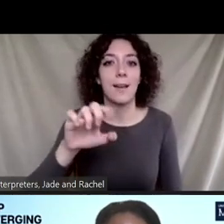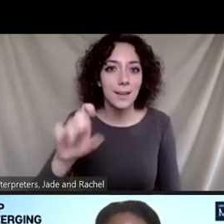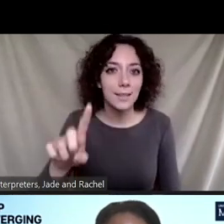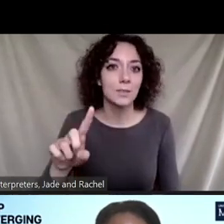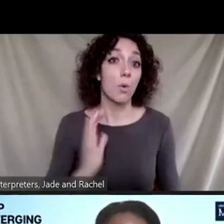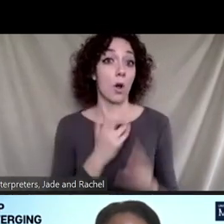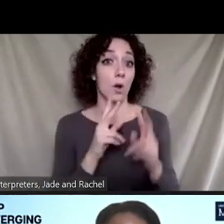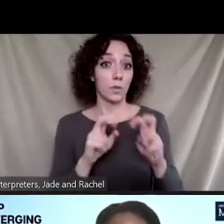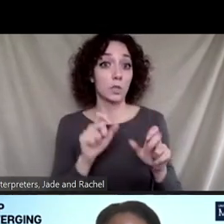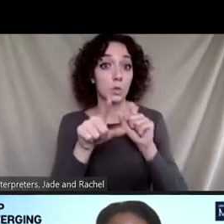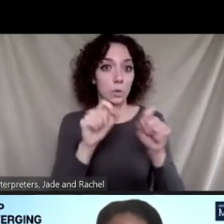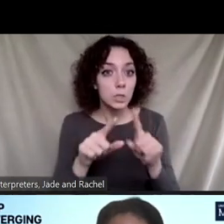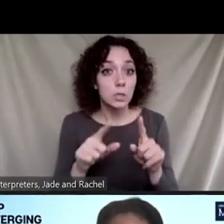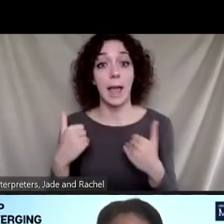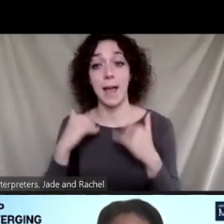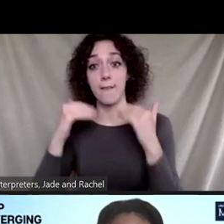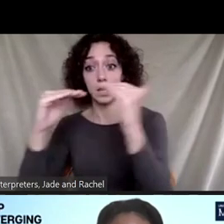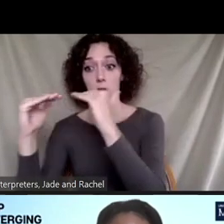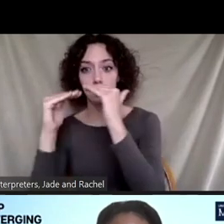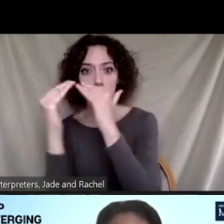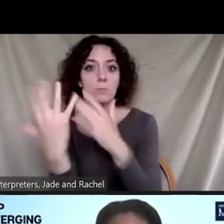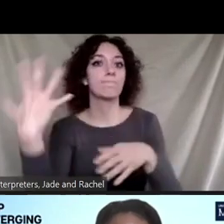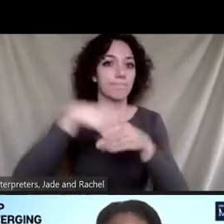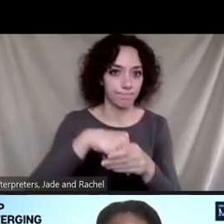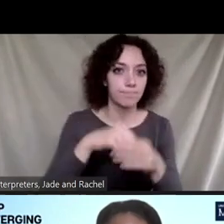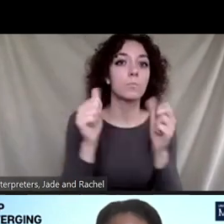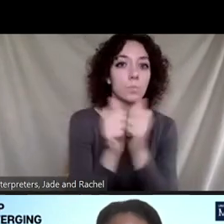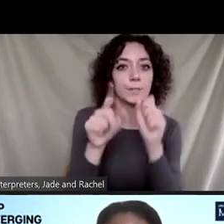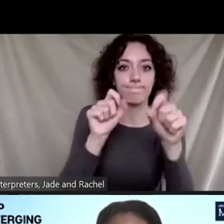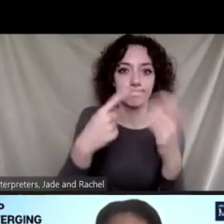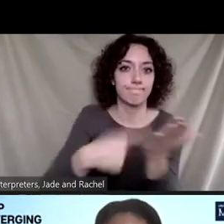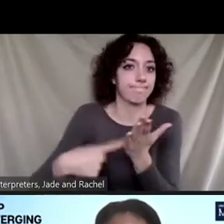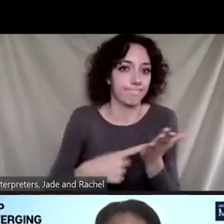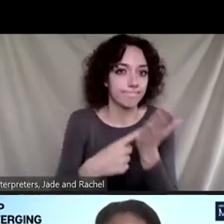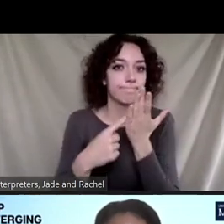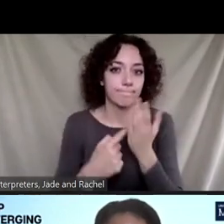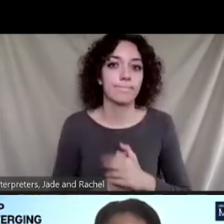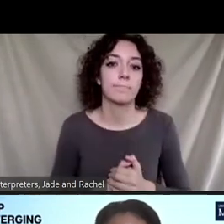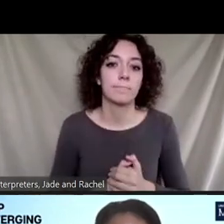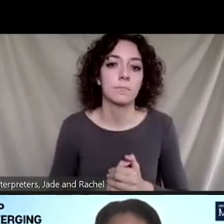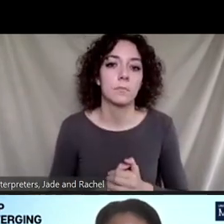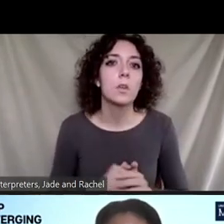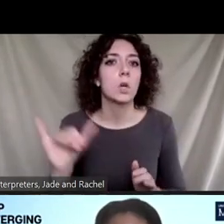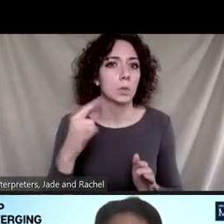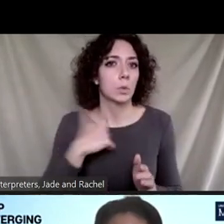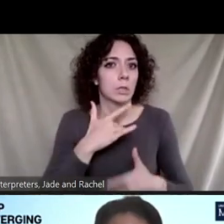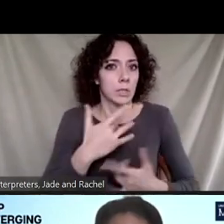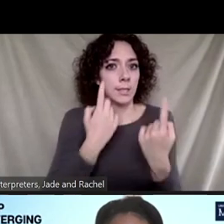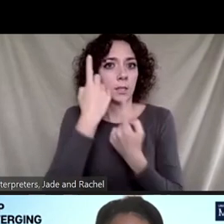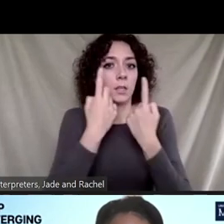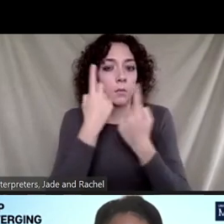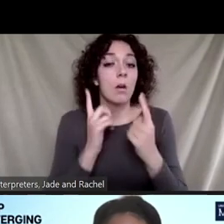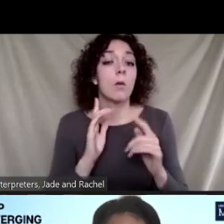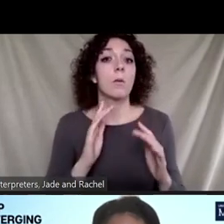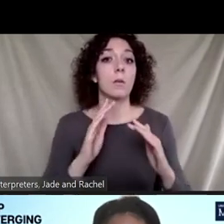Thank you, I'm also very intentional about building